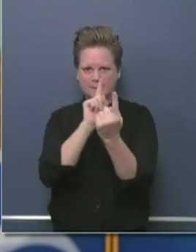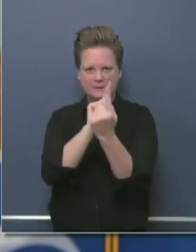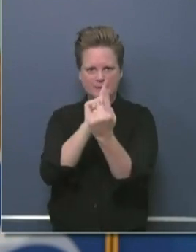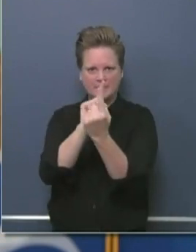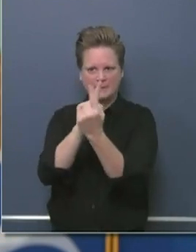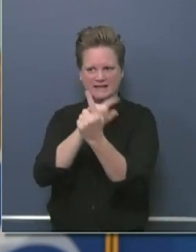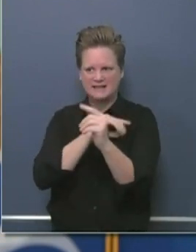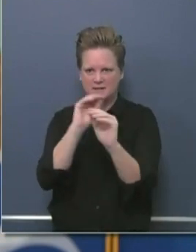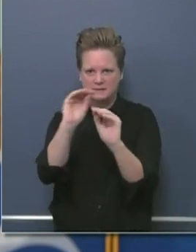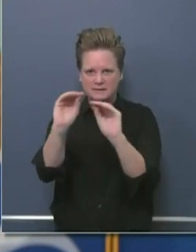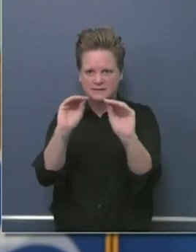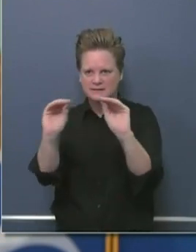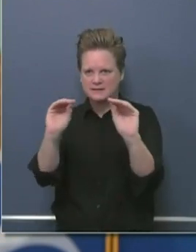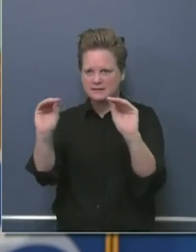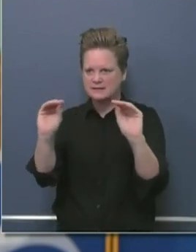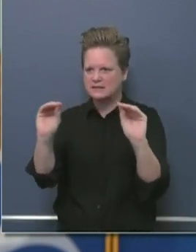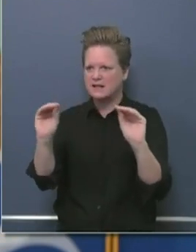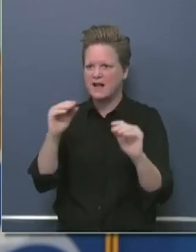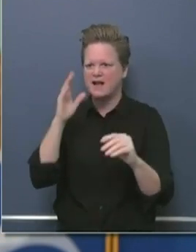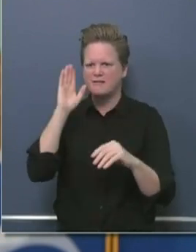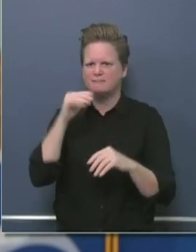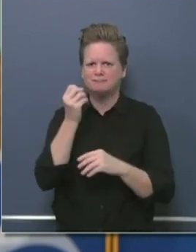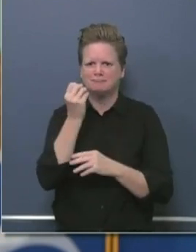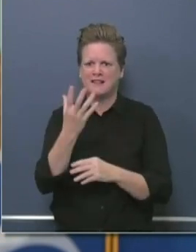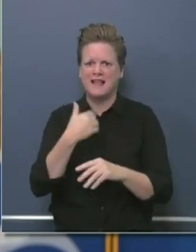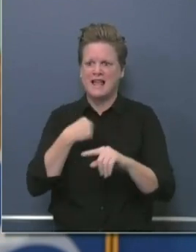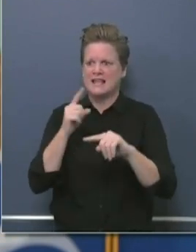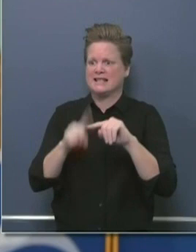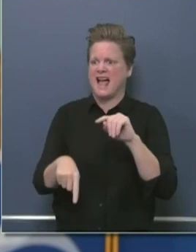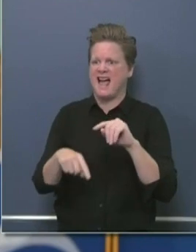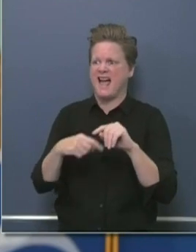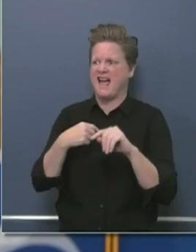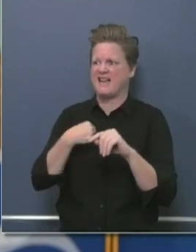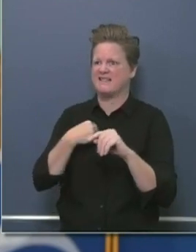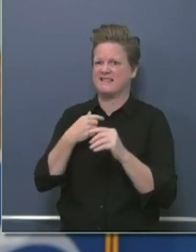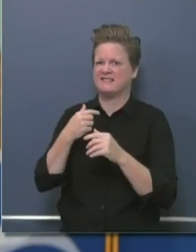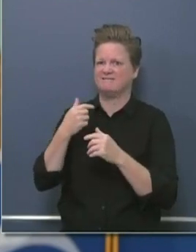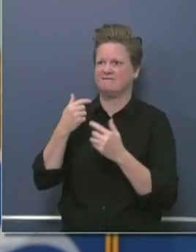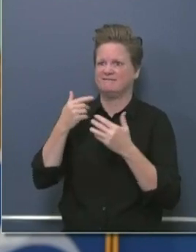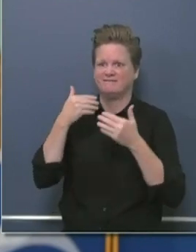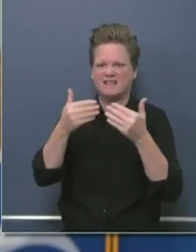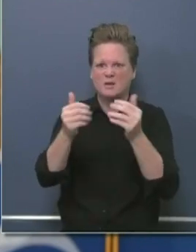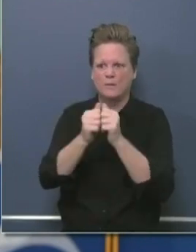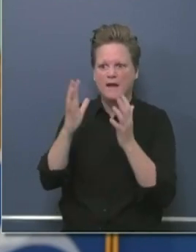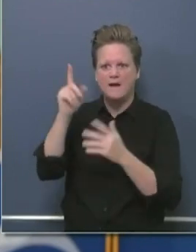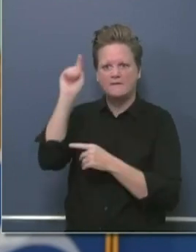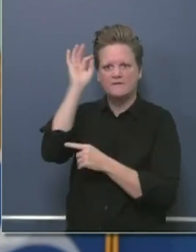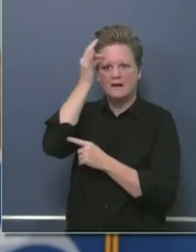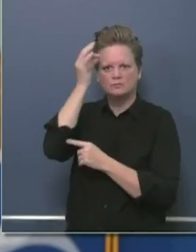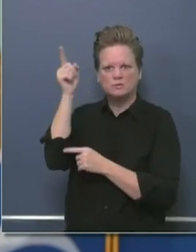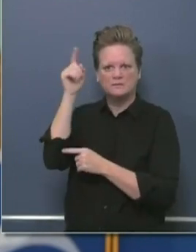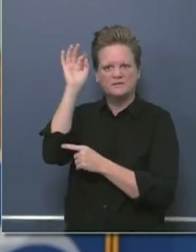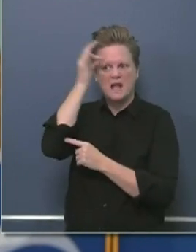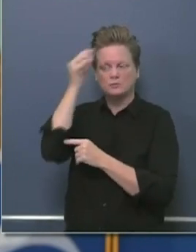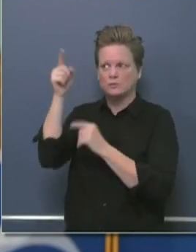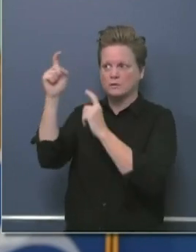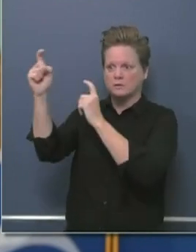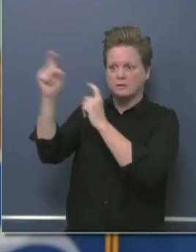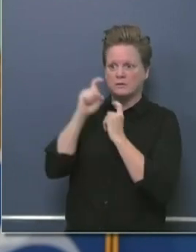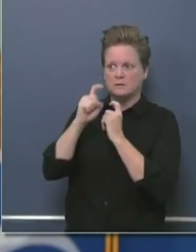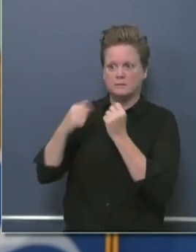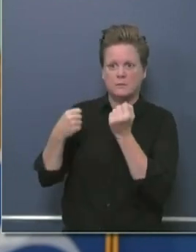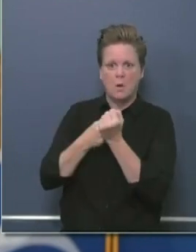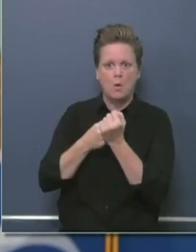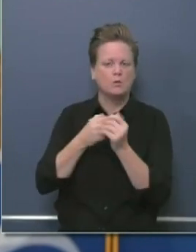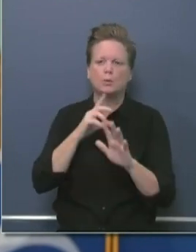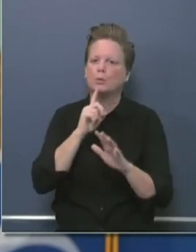federal government. We really need leadership at the federal level to provide the magnitude of supports, not just for the